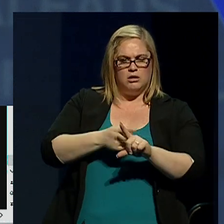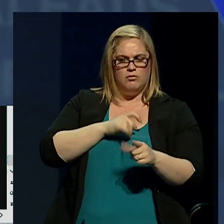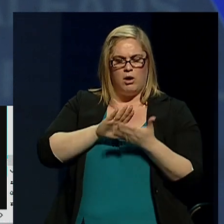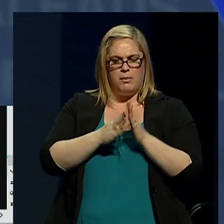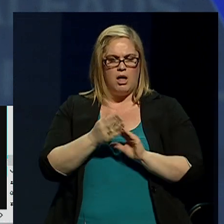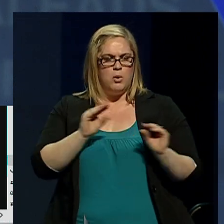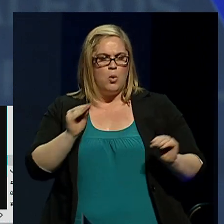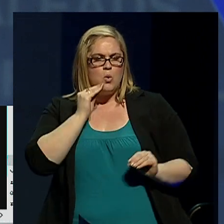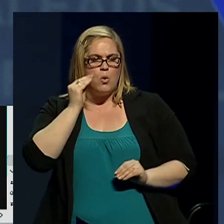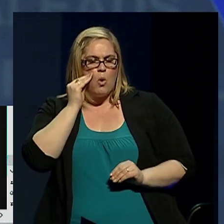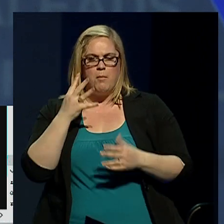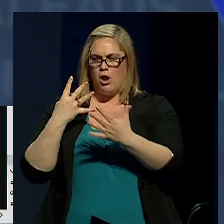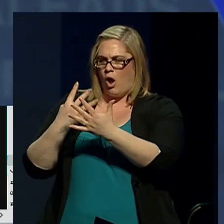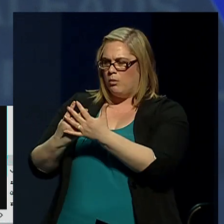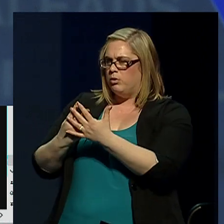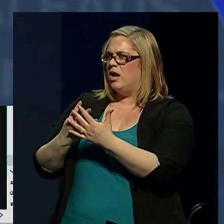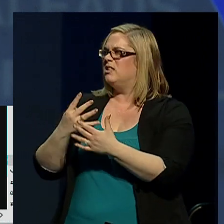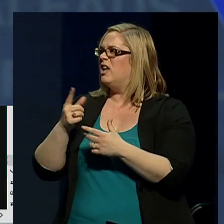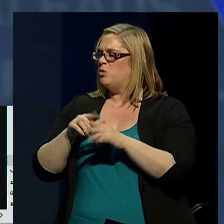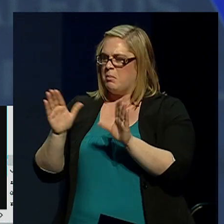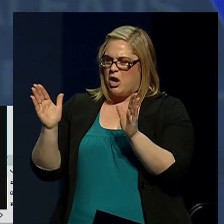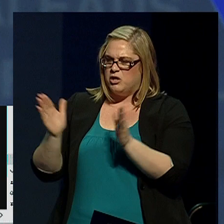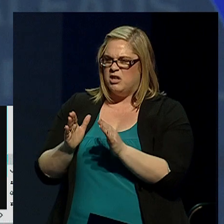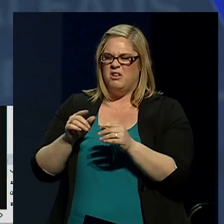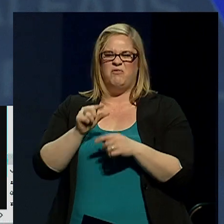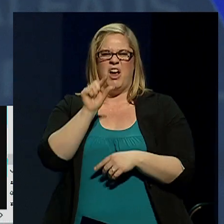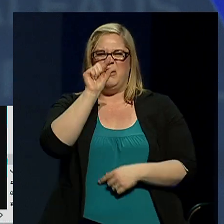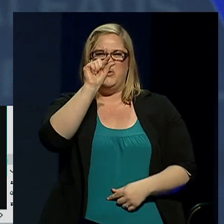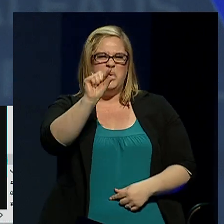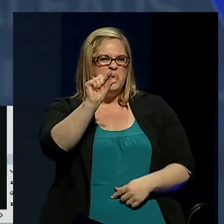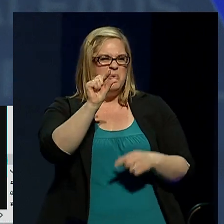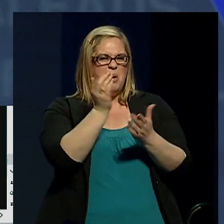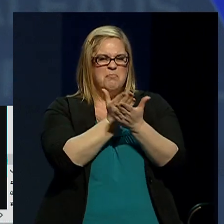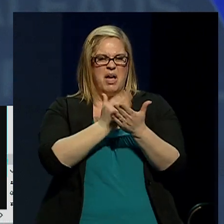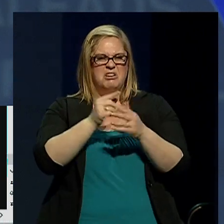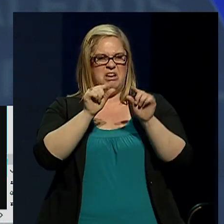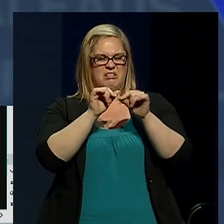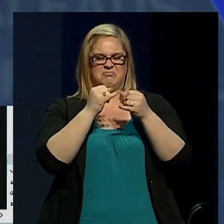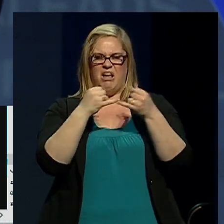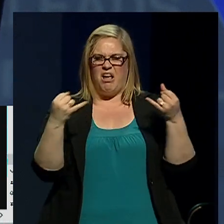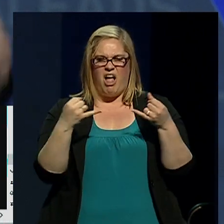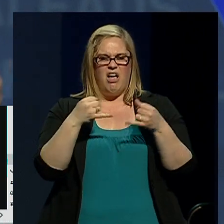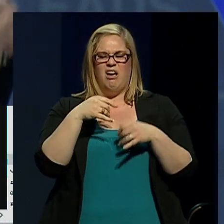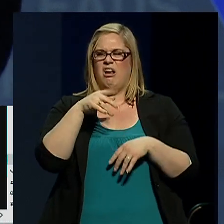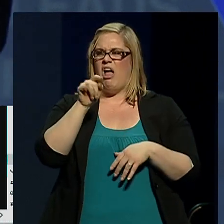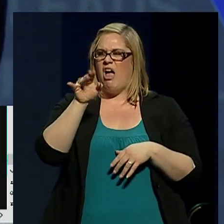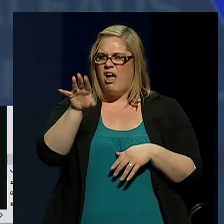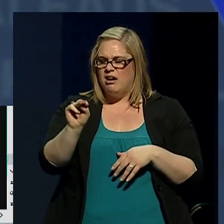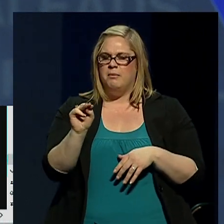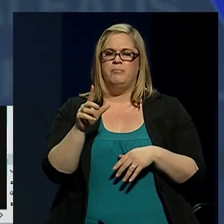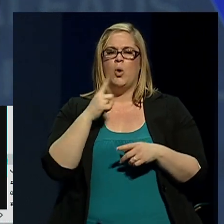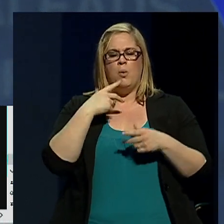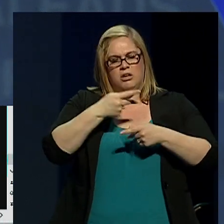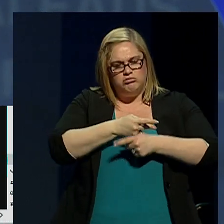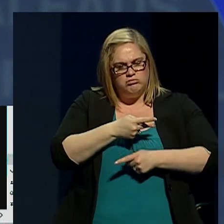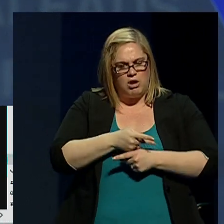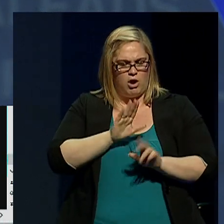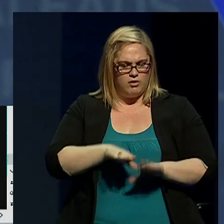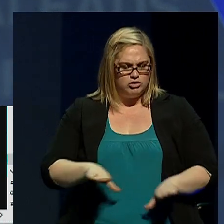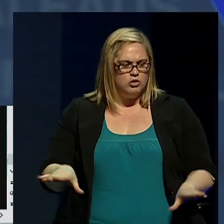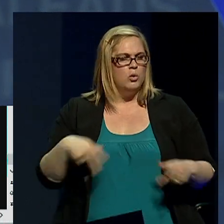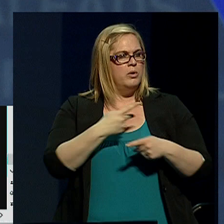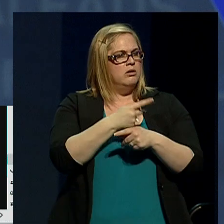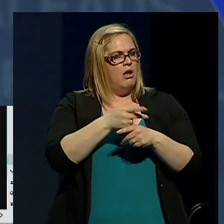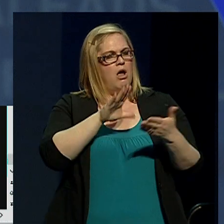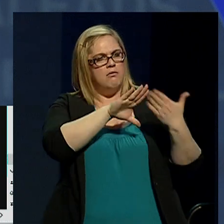and our prisons were but a small line item in the state budget. We took care of our children, our communities,